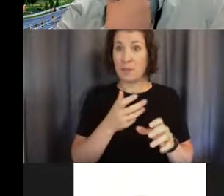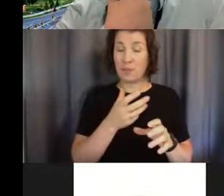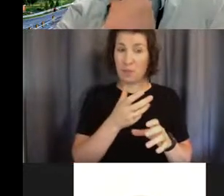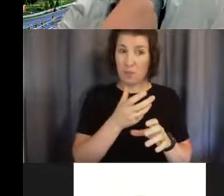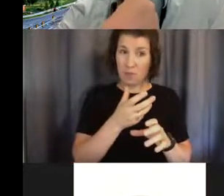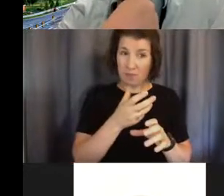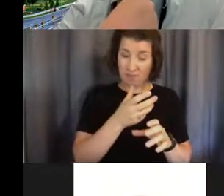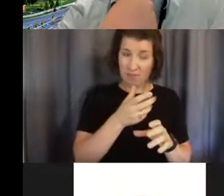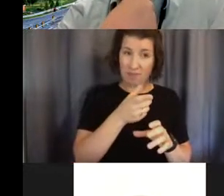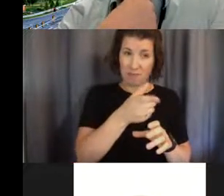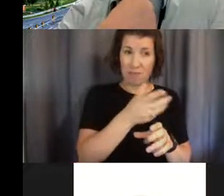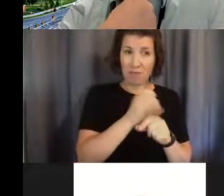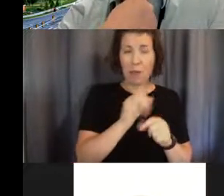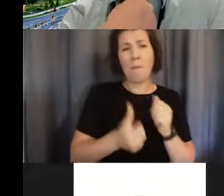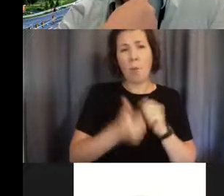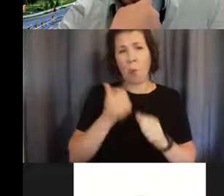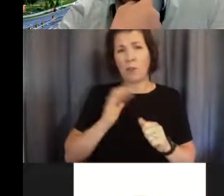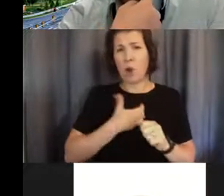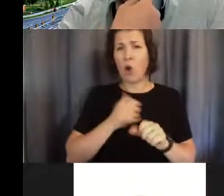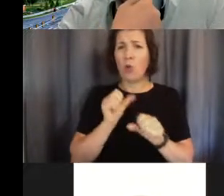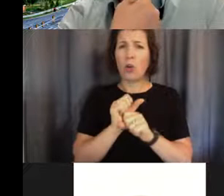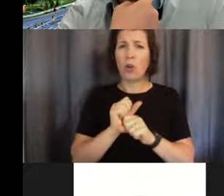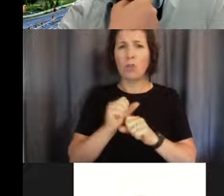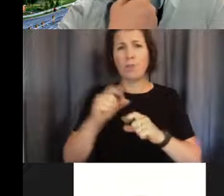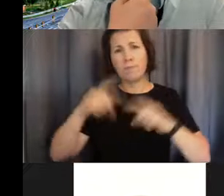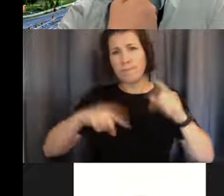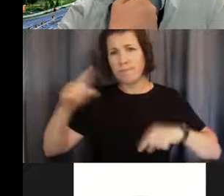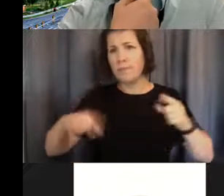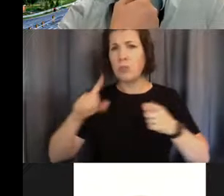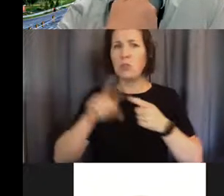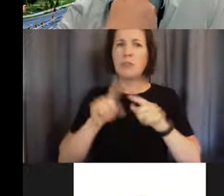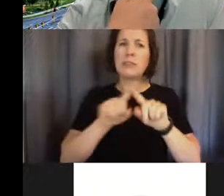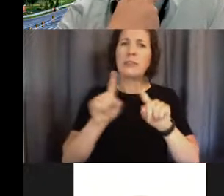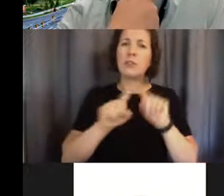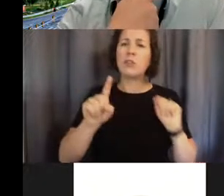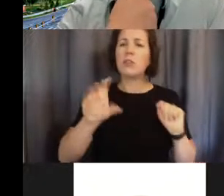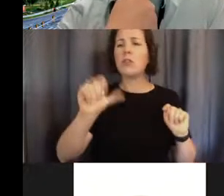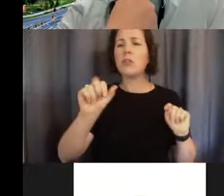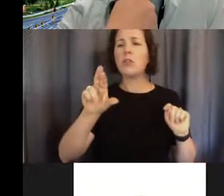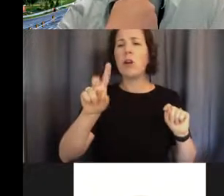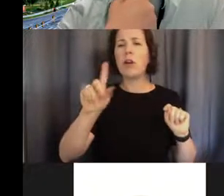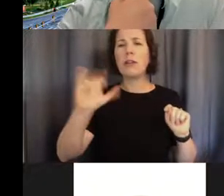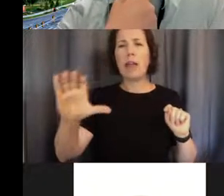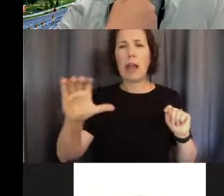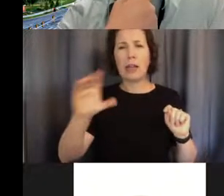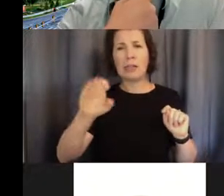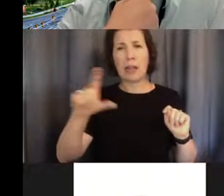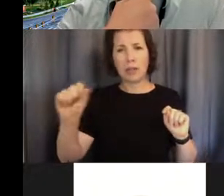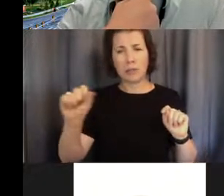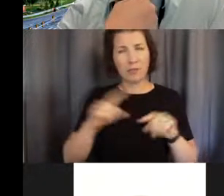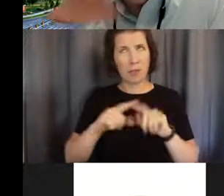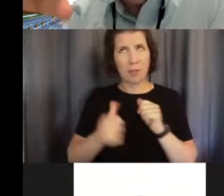work, we differentiate to a lot of different types of cardiac cells, but the exciting ones are cardiac muscle